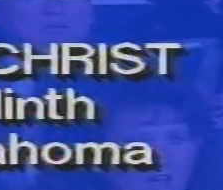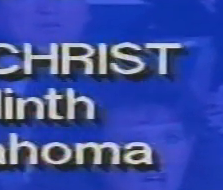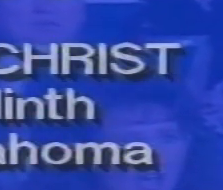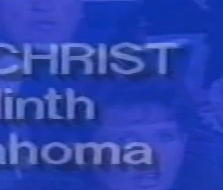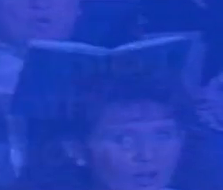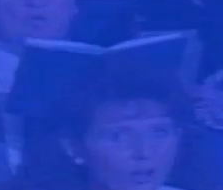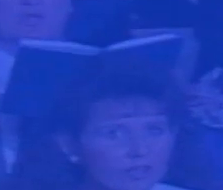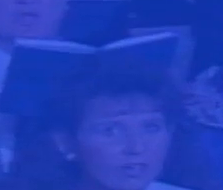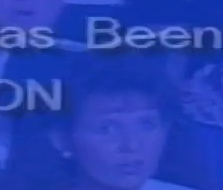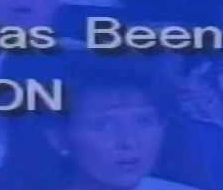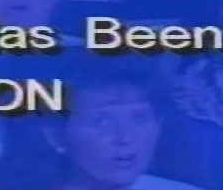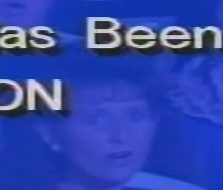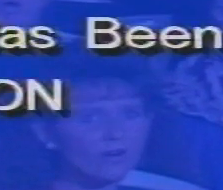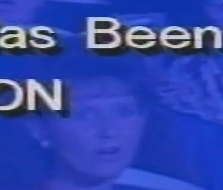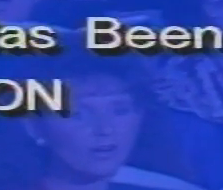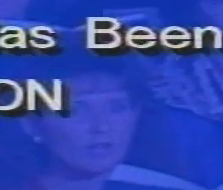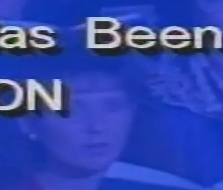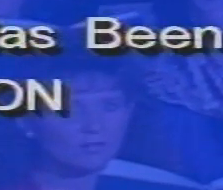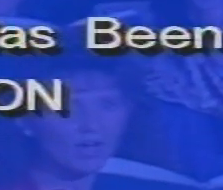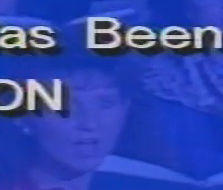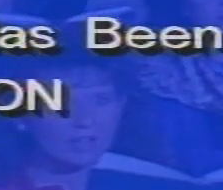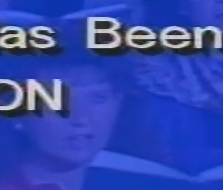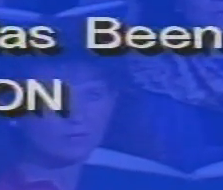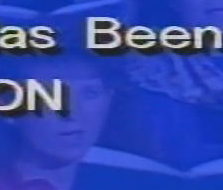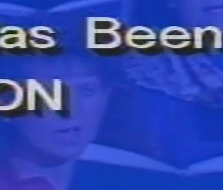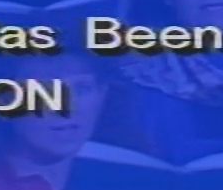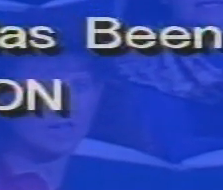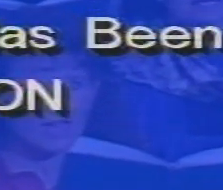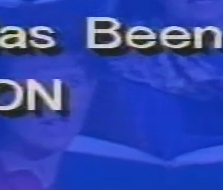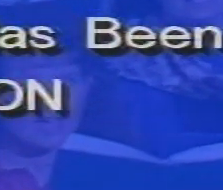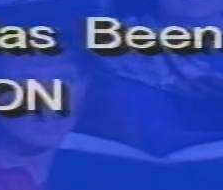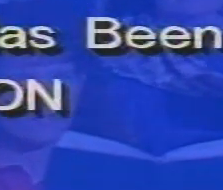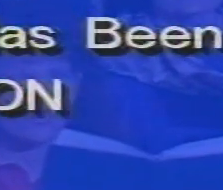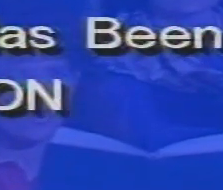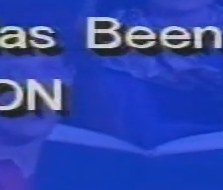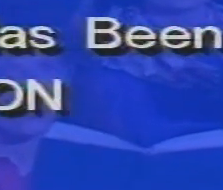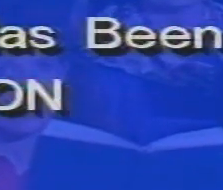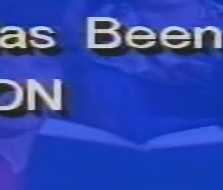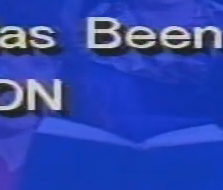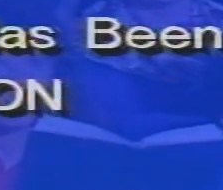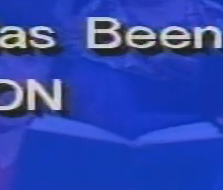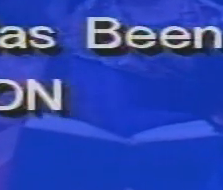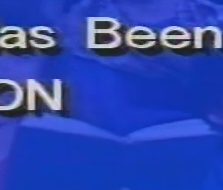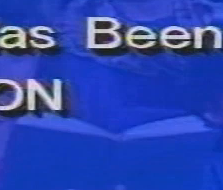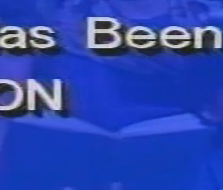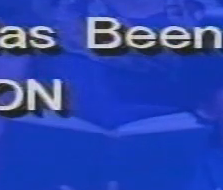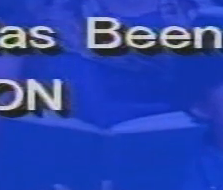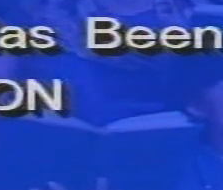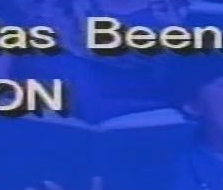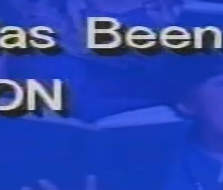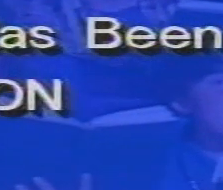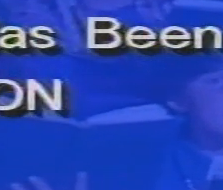I know the Lord Will find a way for me